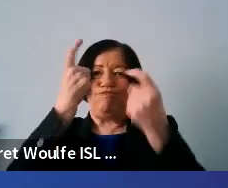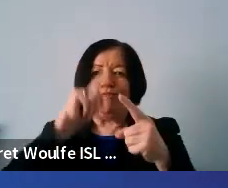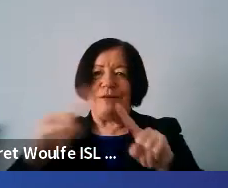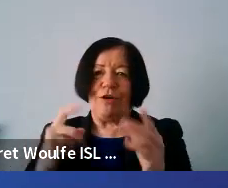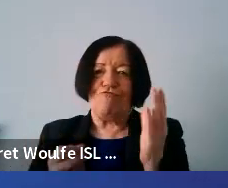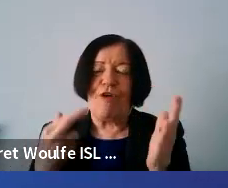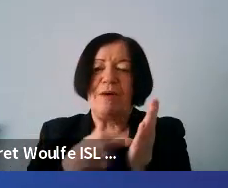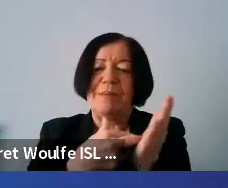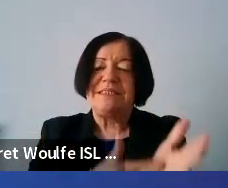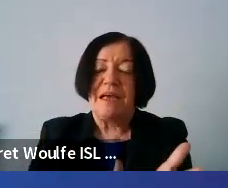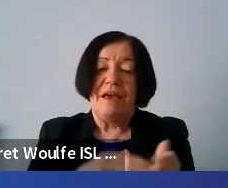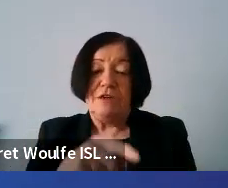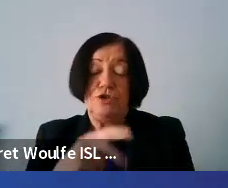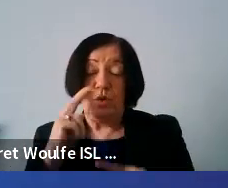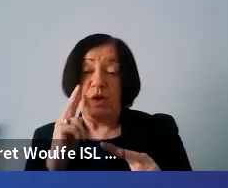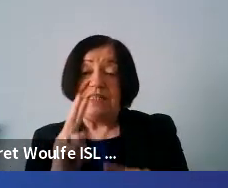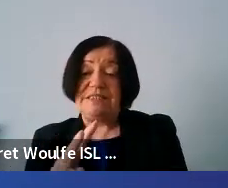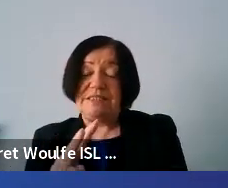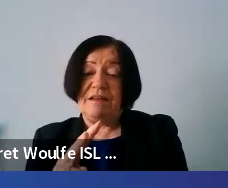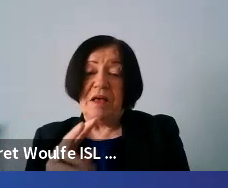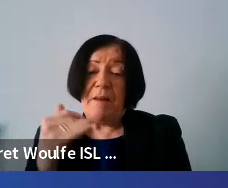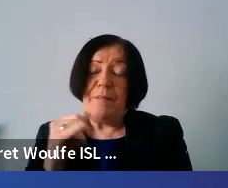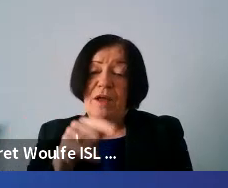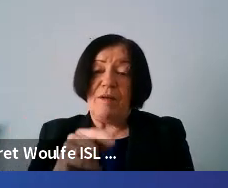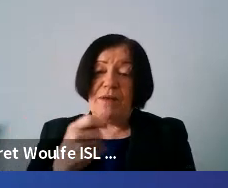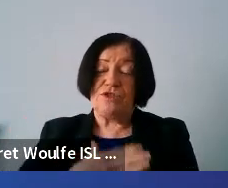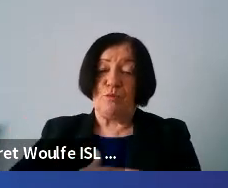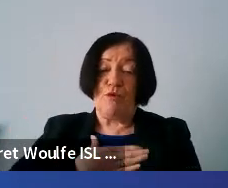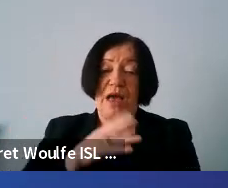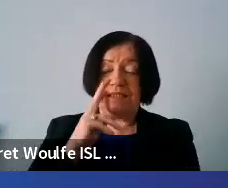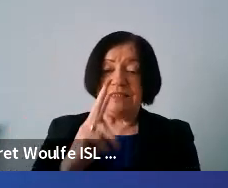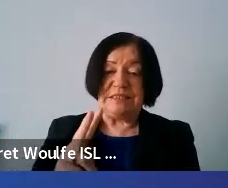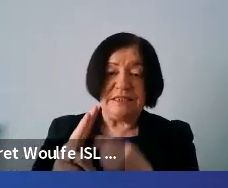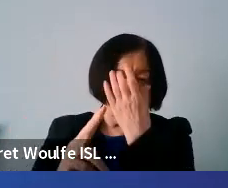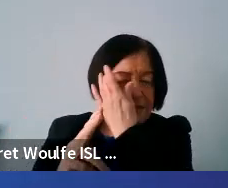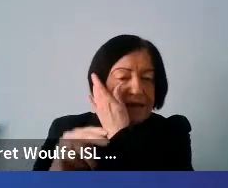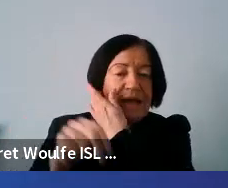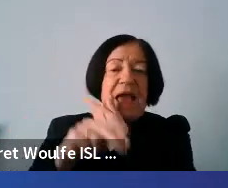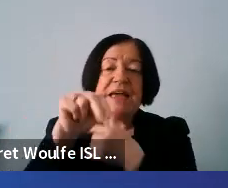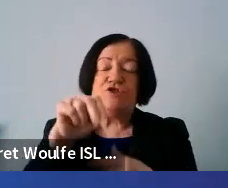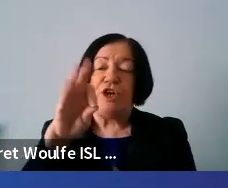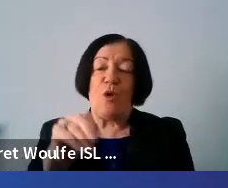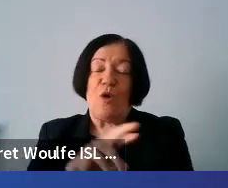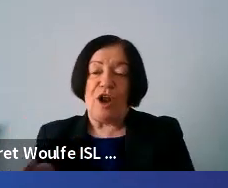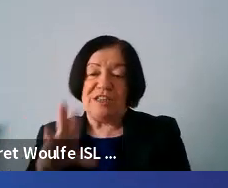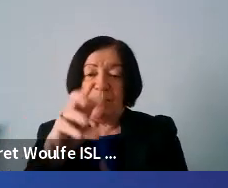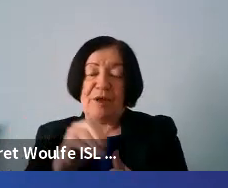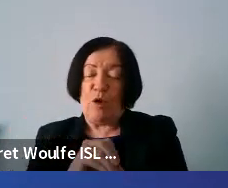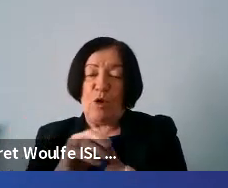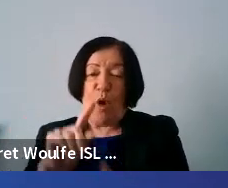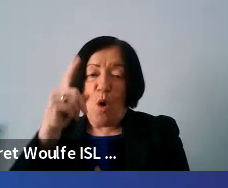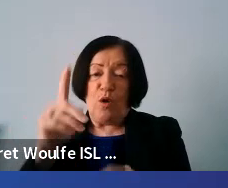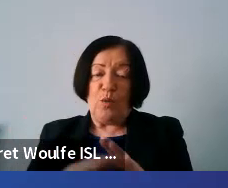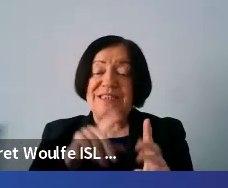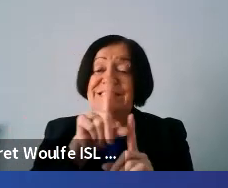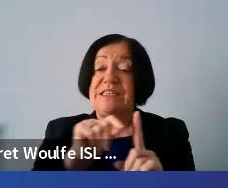um as you can see maybe you're a bit surprised to see that these ngos are not specifically dealing only with